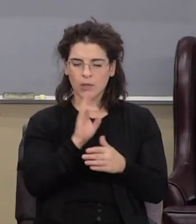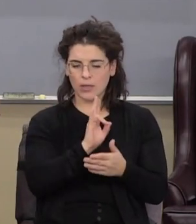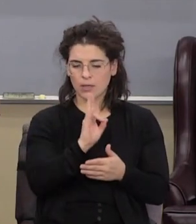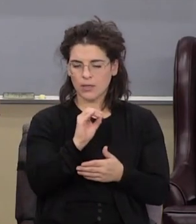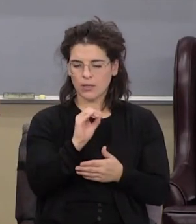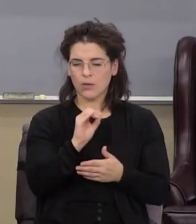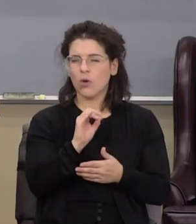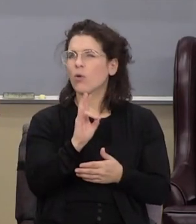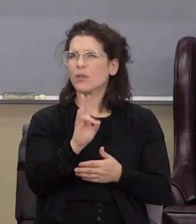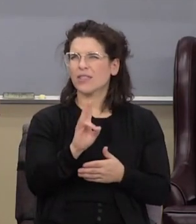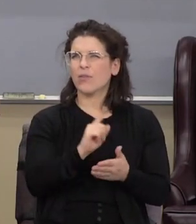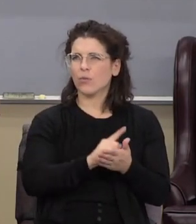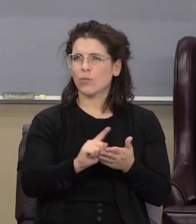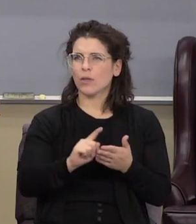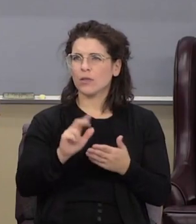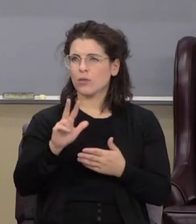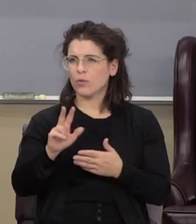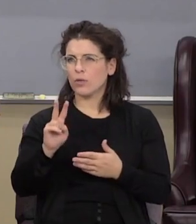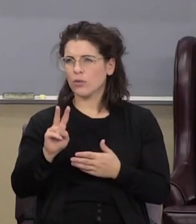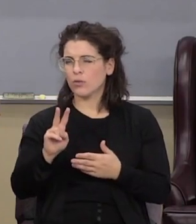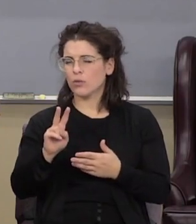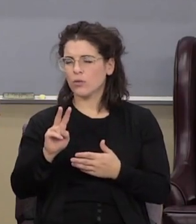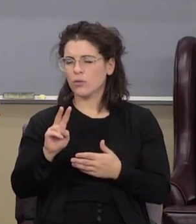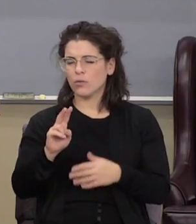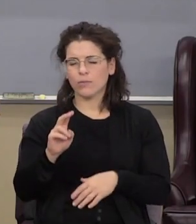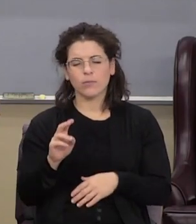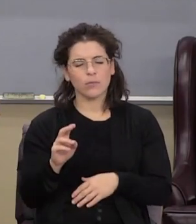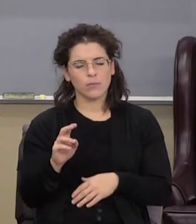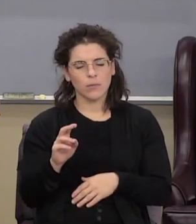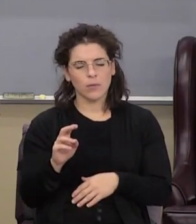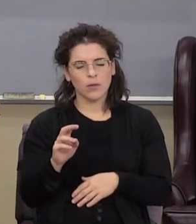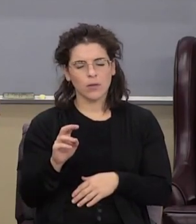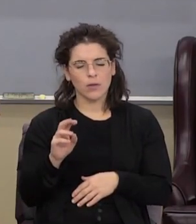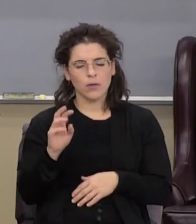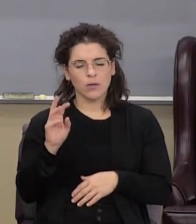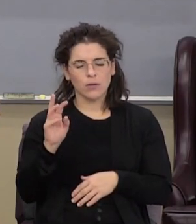weeks and threescore and two weeks and the wall shall be built